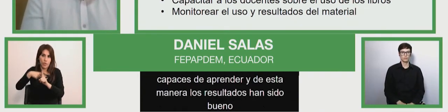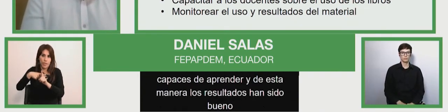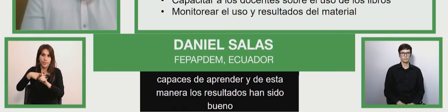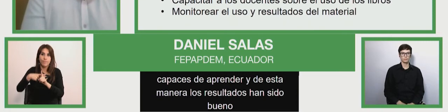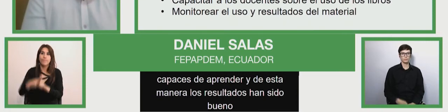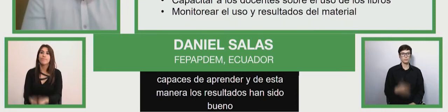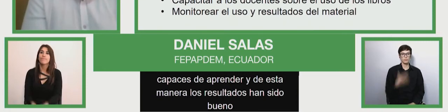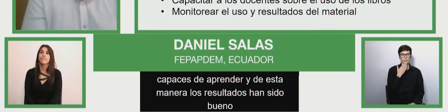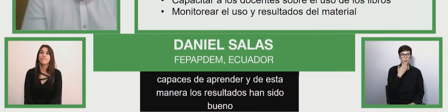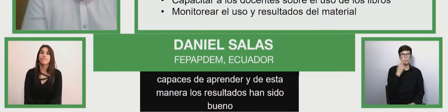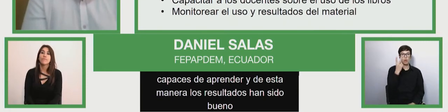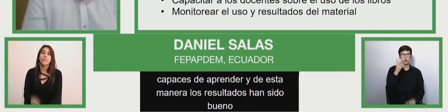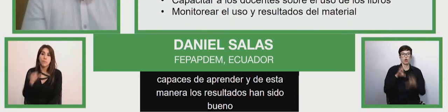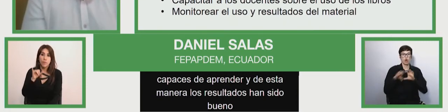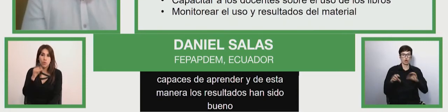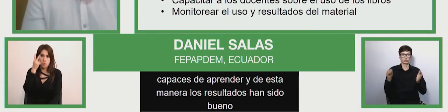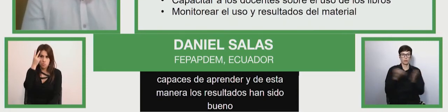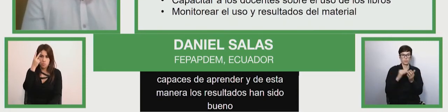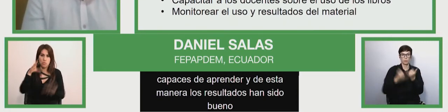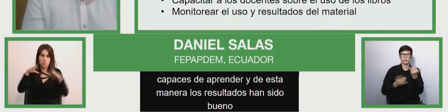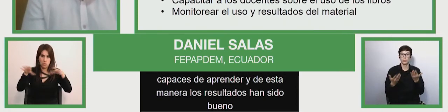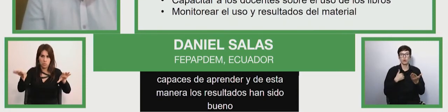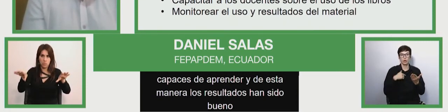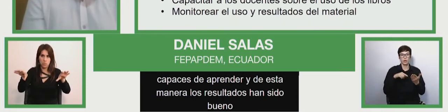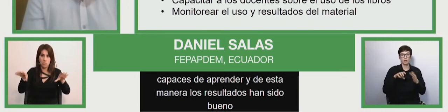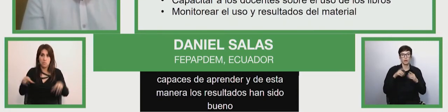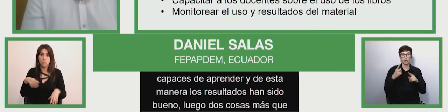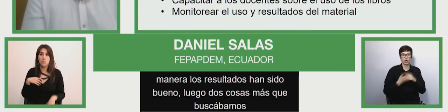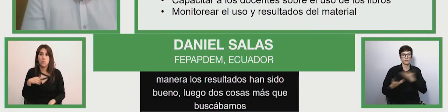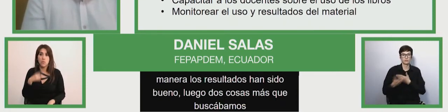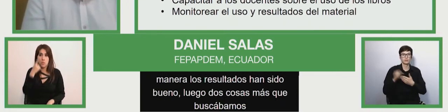things to look for is to print this